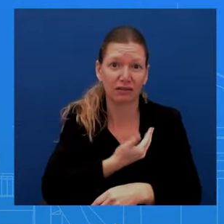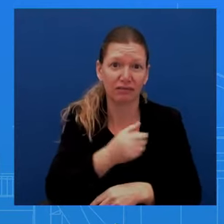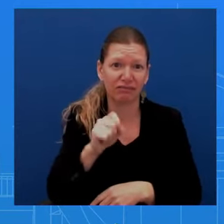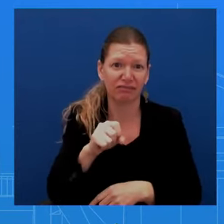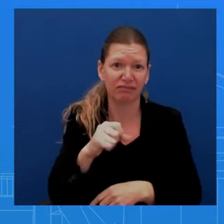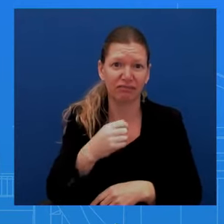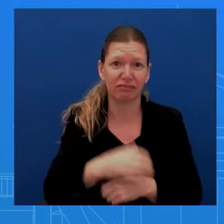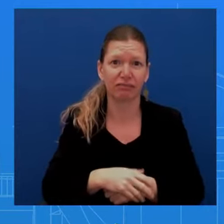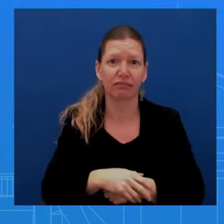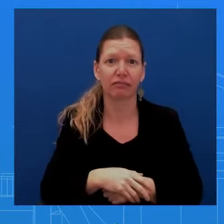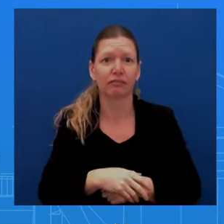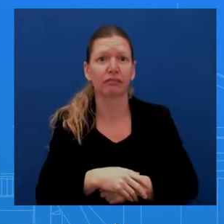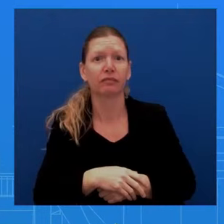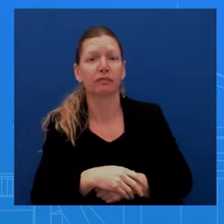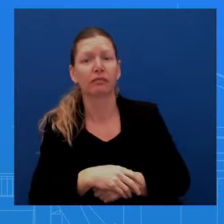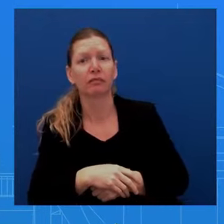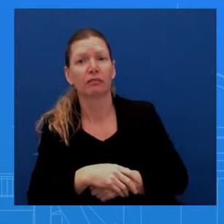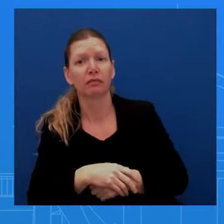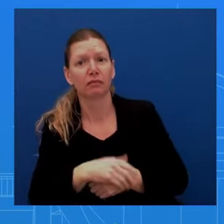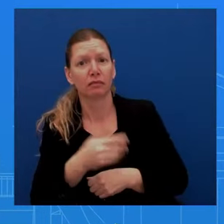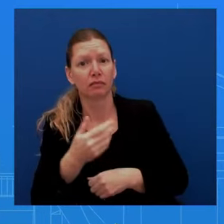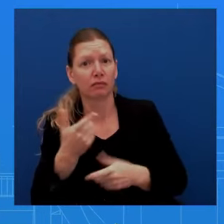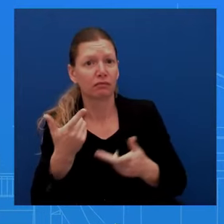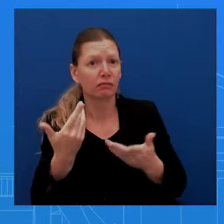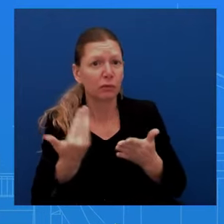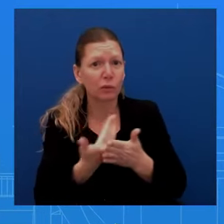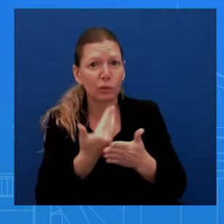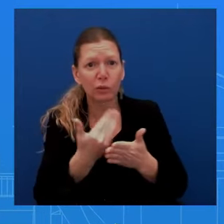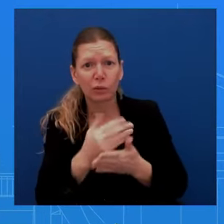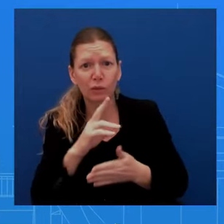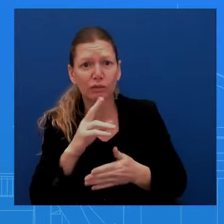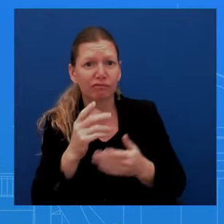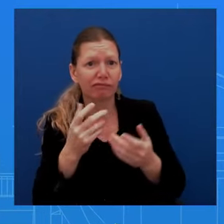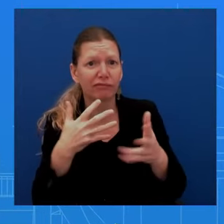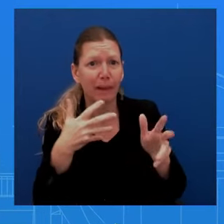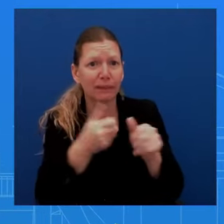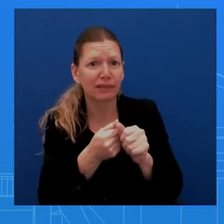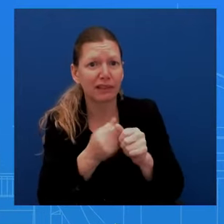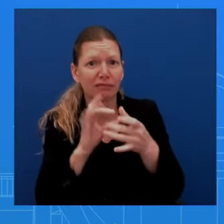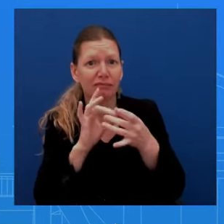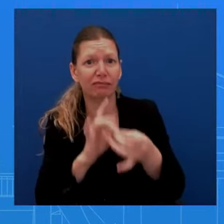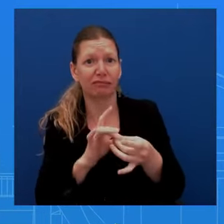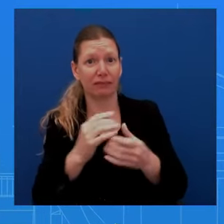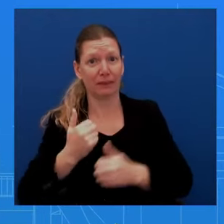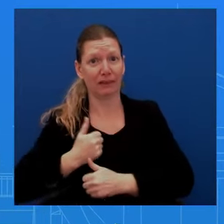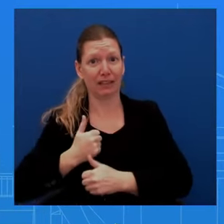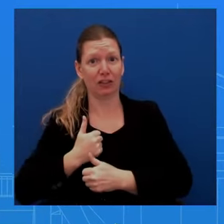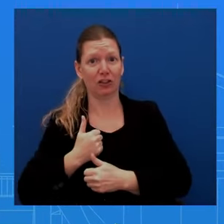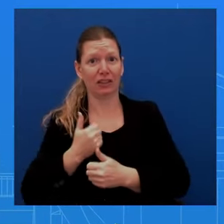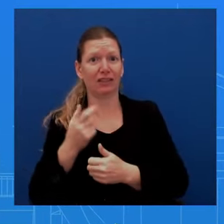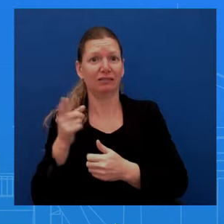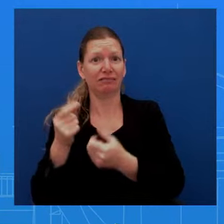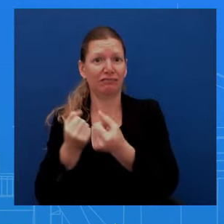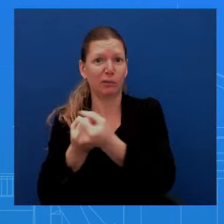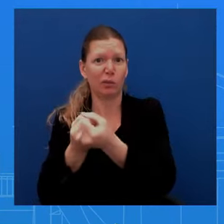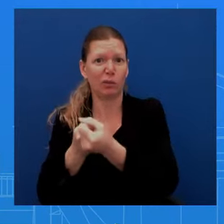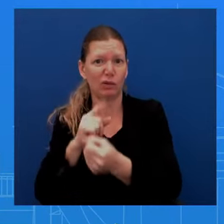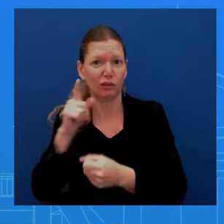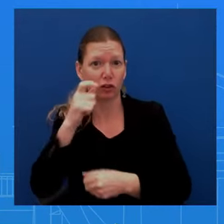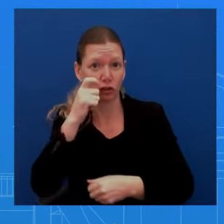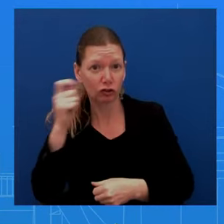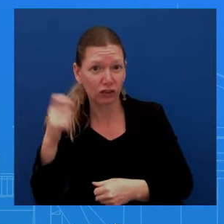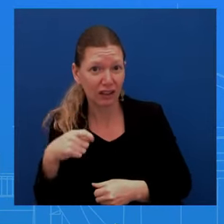military assistance to Ukraine? mean, has the, has the world really run dry here or what is it looking? Yes, we, we, we have issued the last,